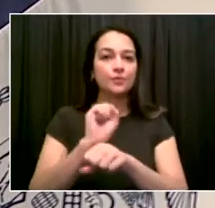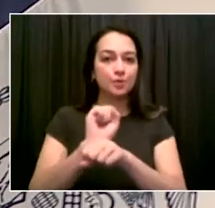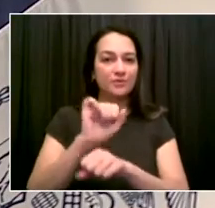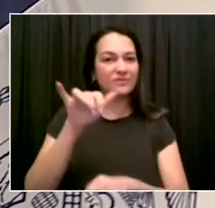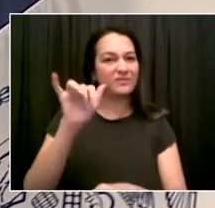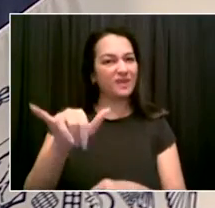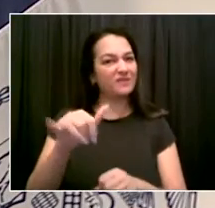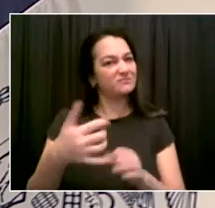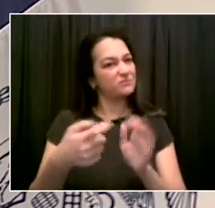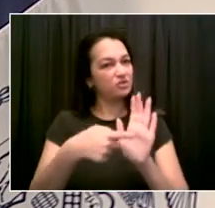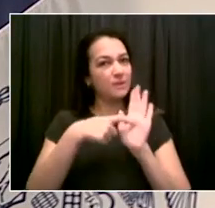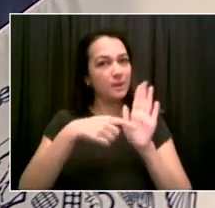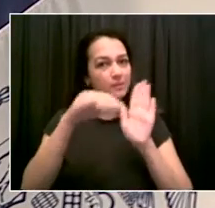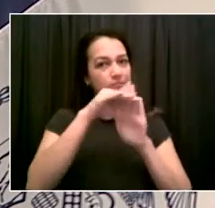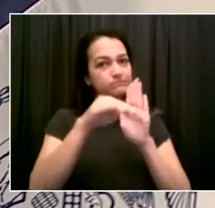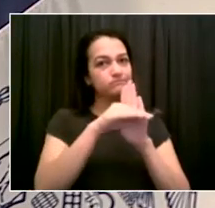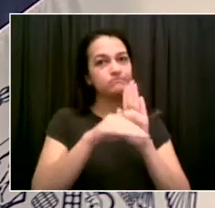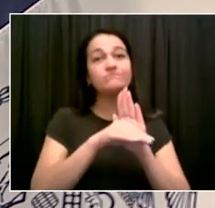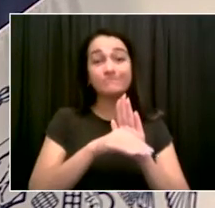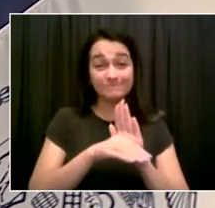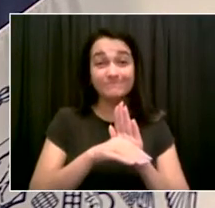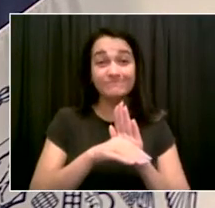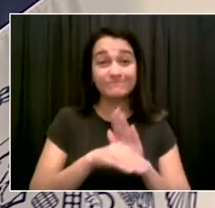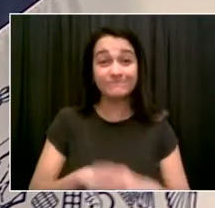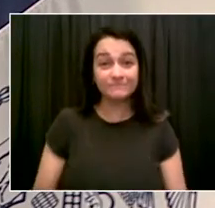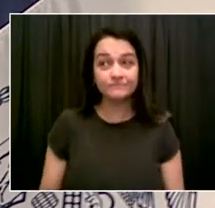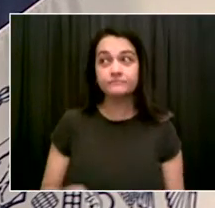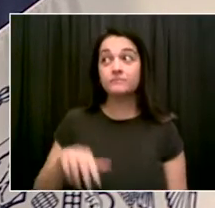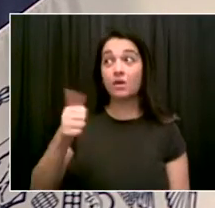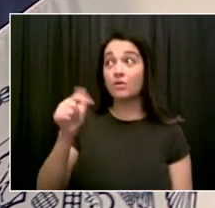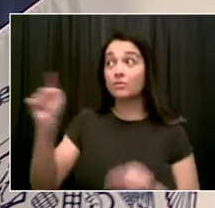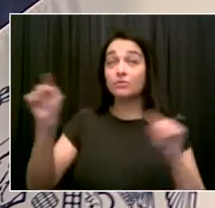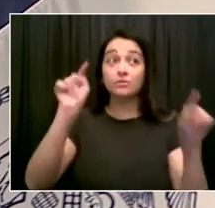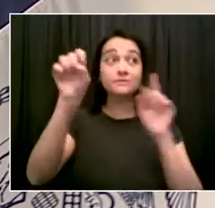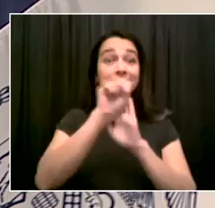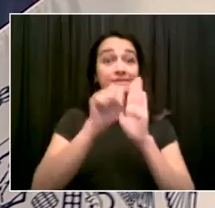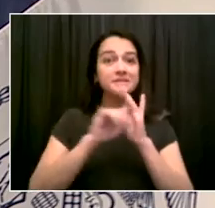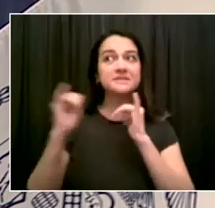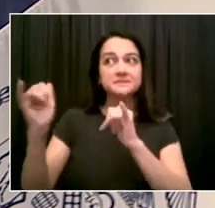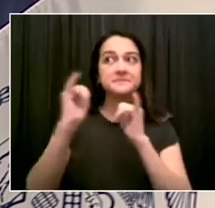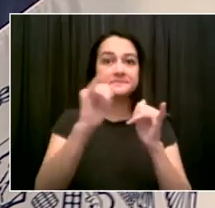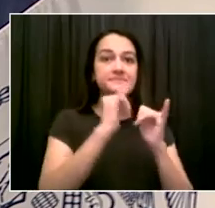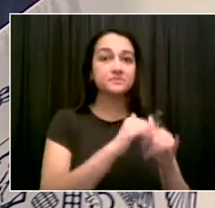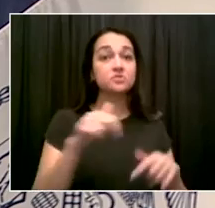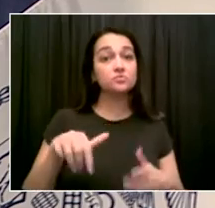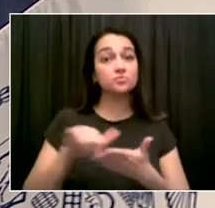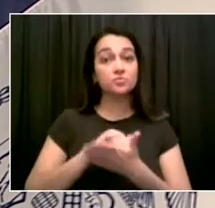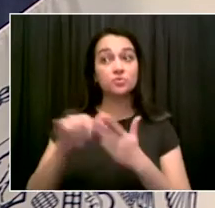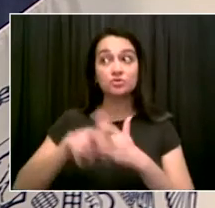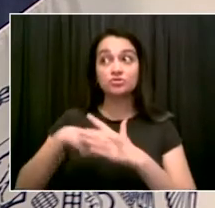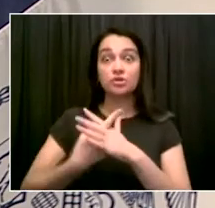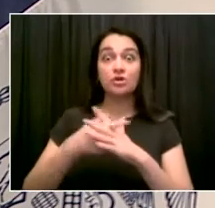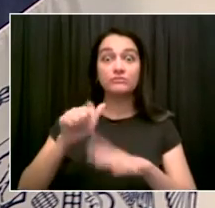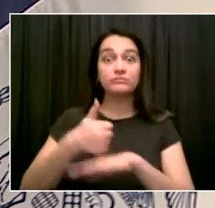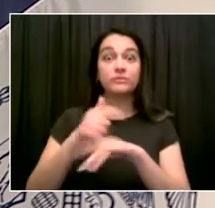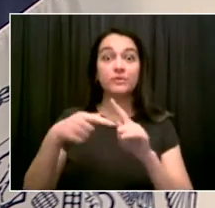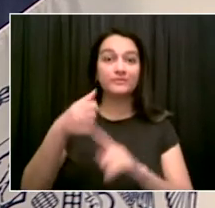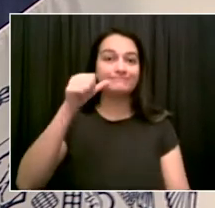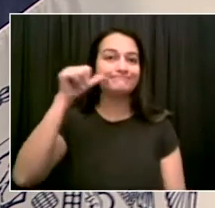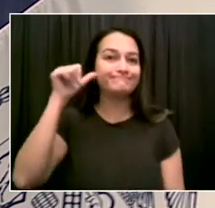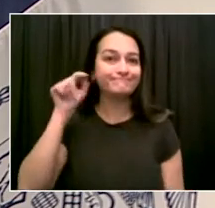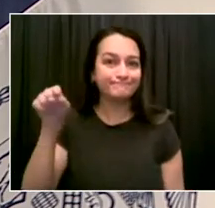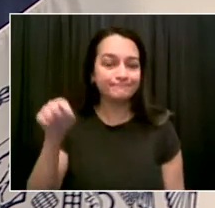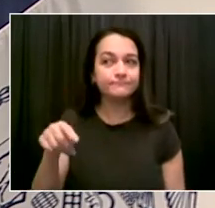California following suit. We're seeing the federal government following suit. New York City's starting every time the action.